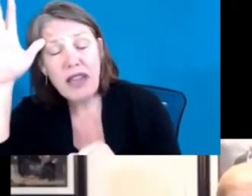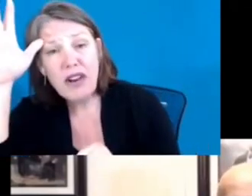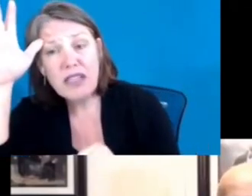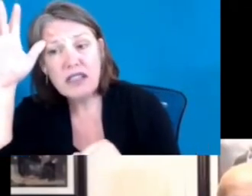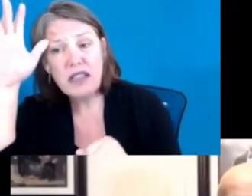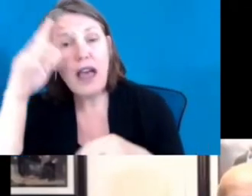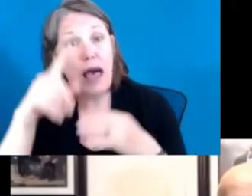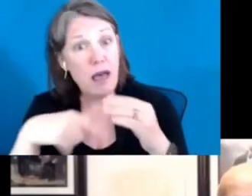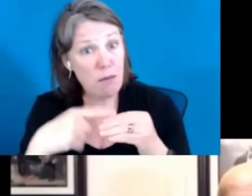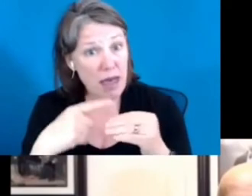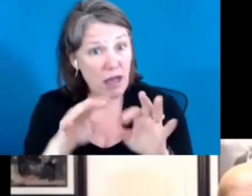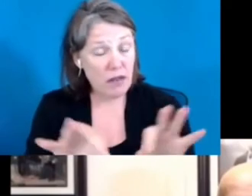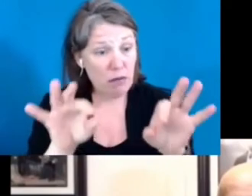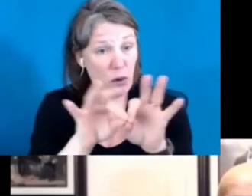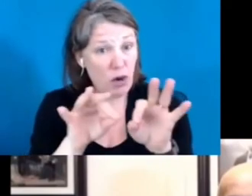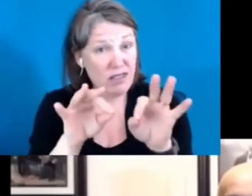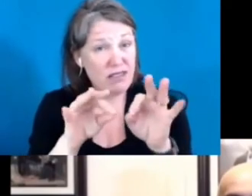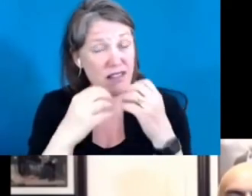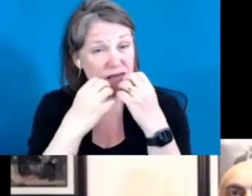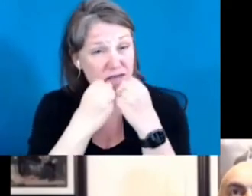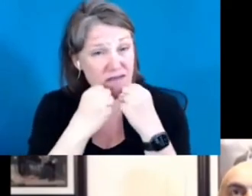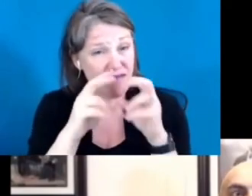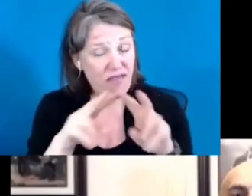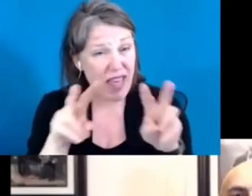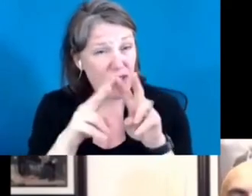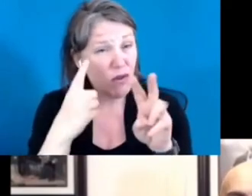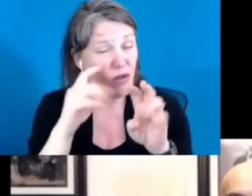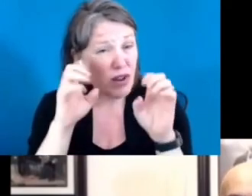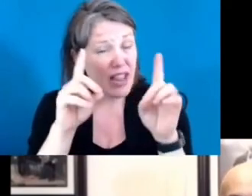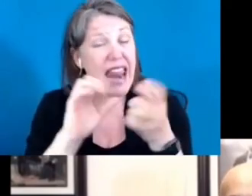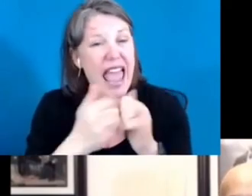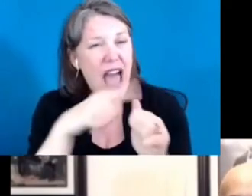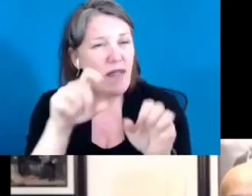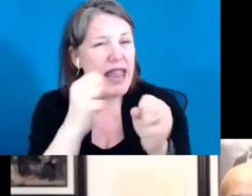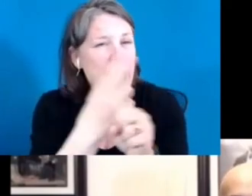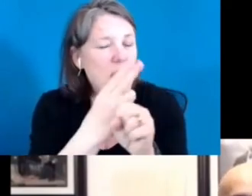their children can use education as a tool to achieve whatever their hopes and dreams may be.